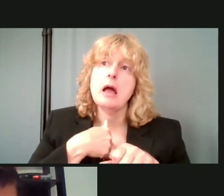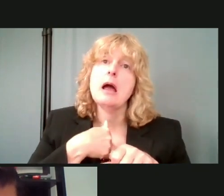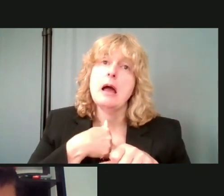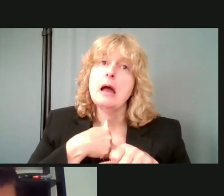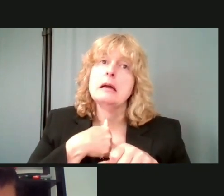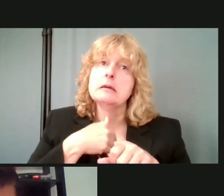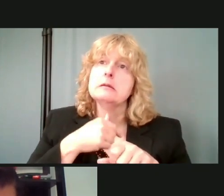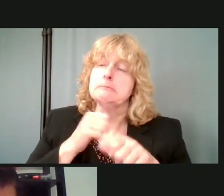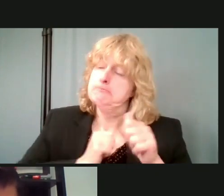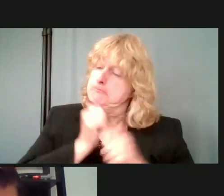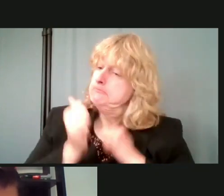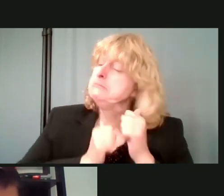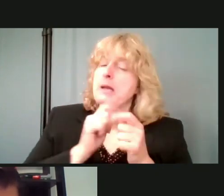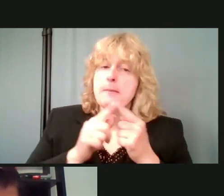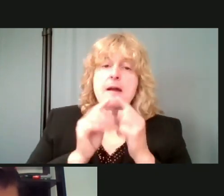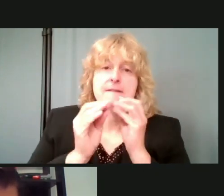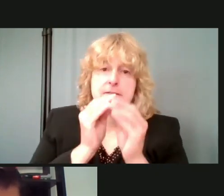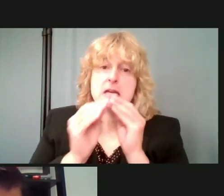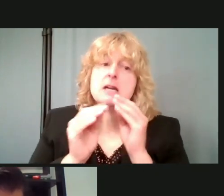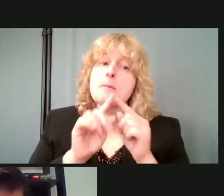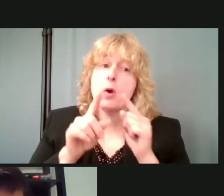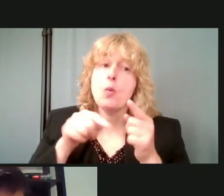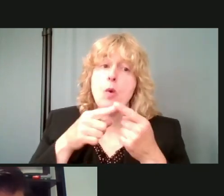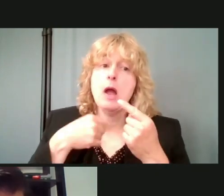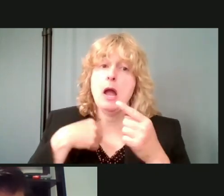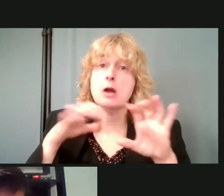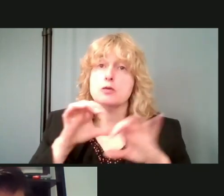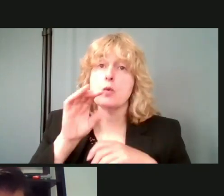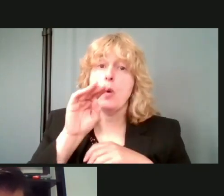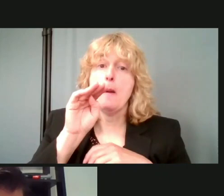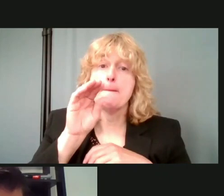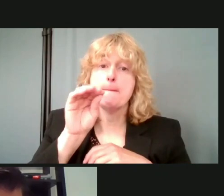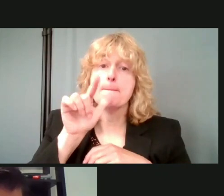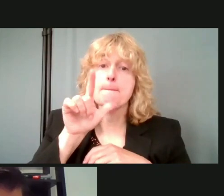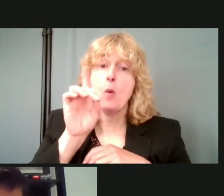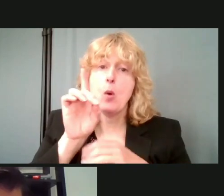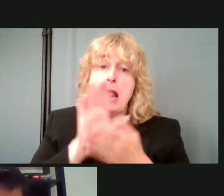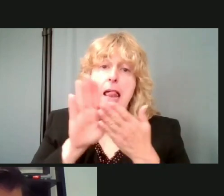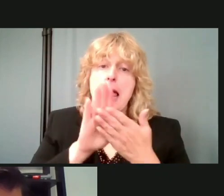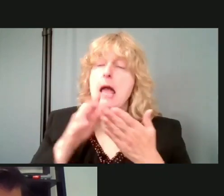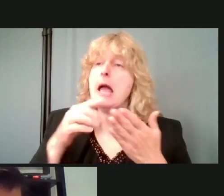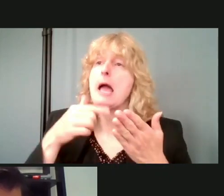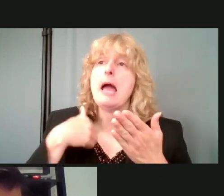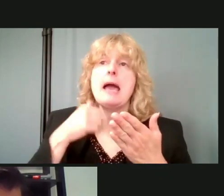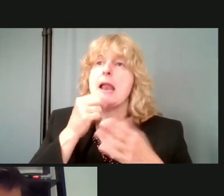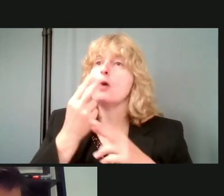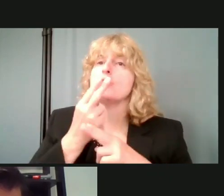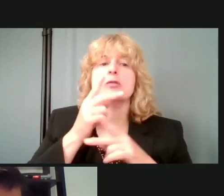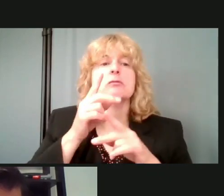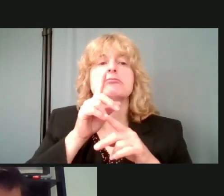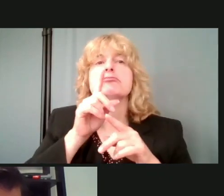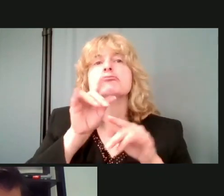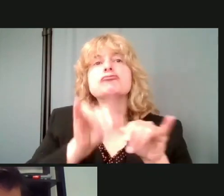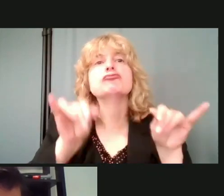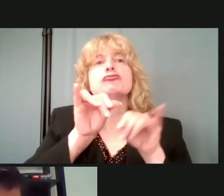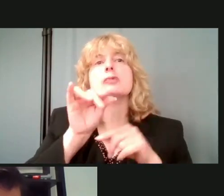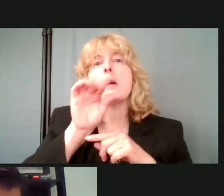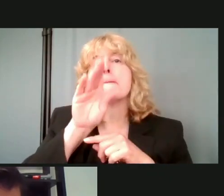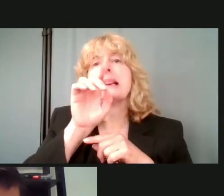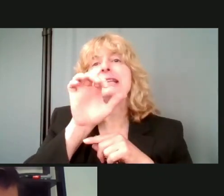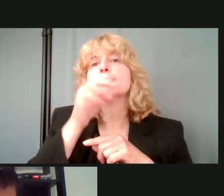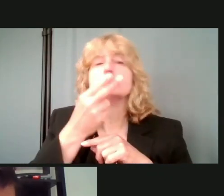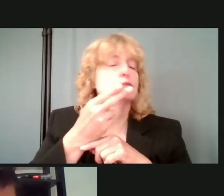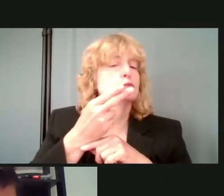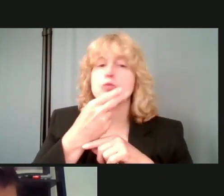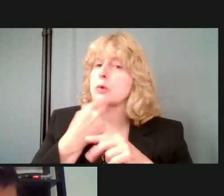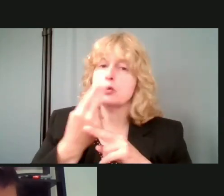made. But when I've done mold cleanup, I use, uh, a stronger than standard bleach, uh, called germicidal bleach. And,